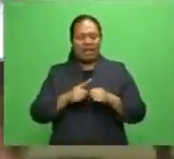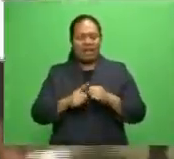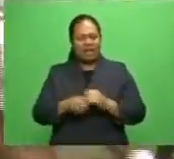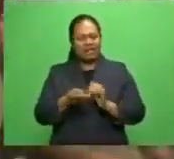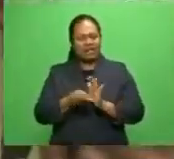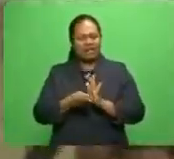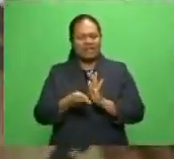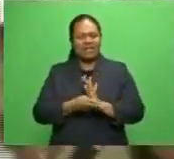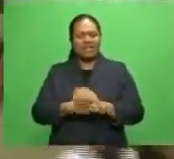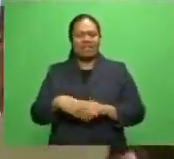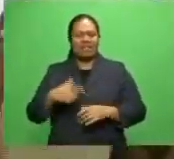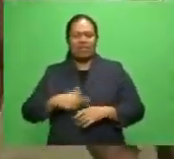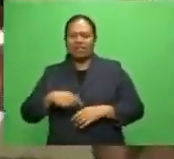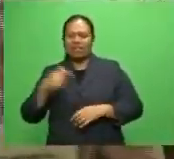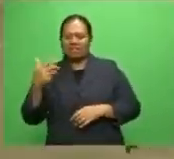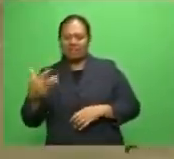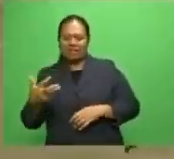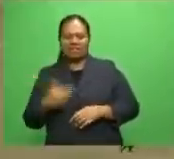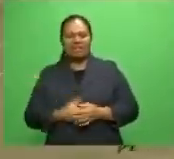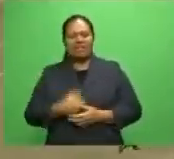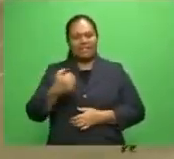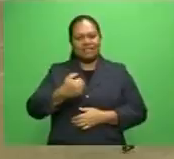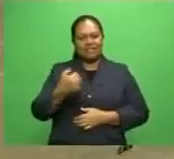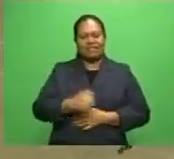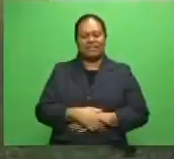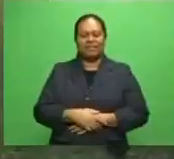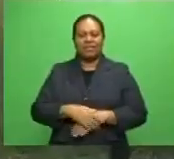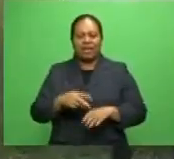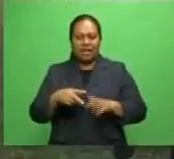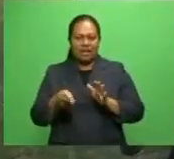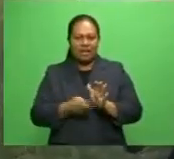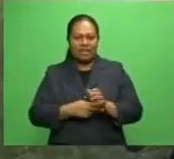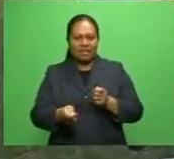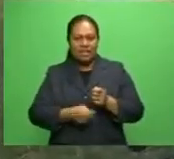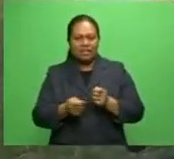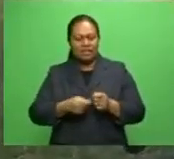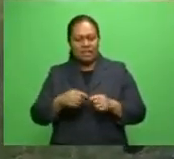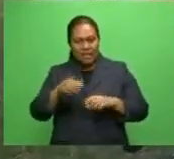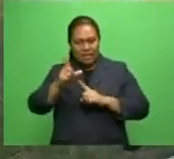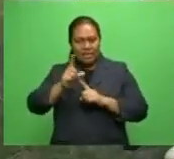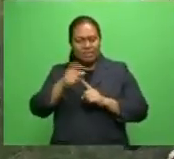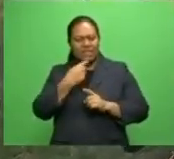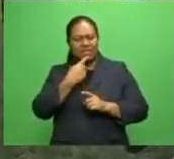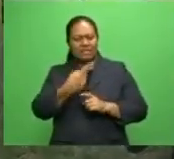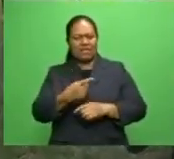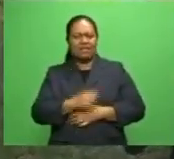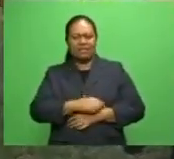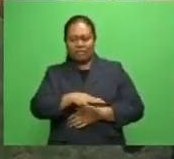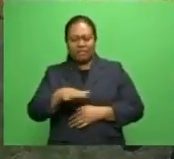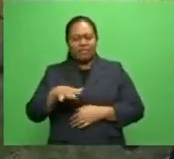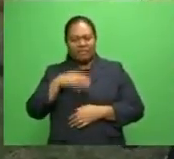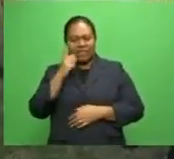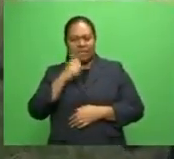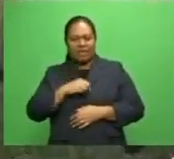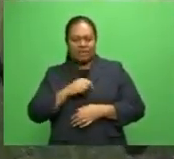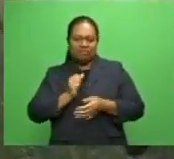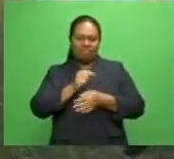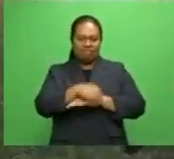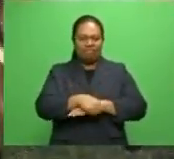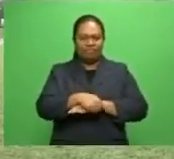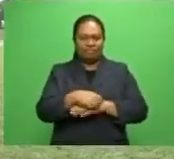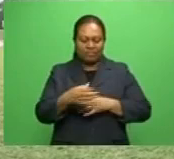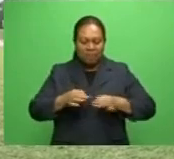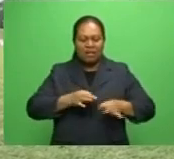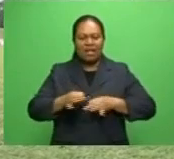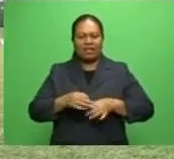the side came away with a 9-6 win. Naita Asiri captain Israel Kalouzaba says they were able to execute their game plan.